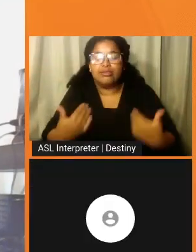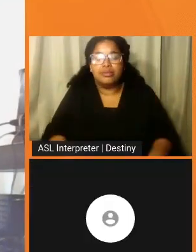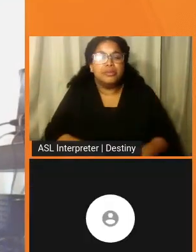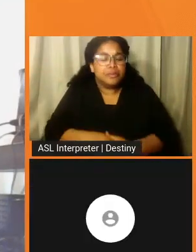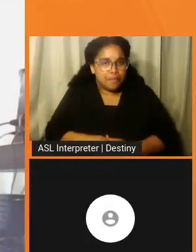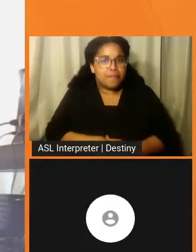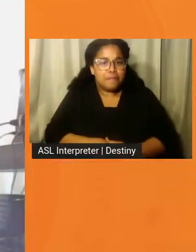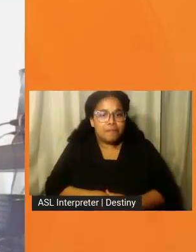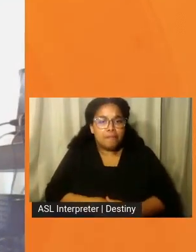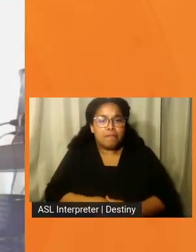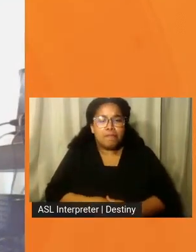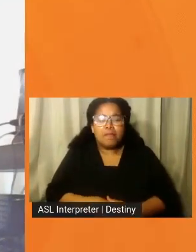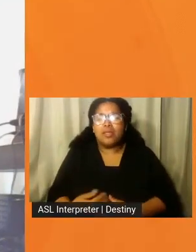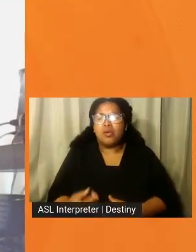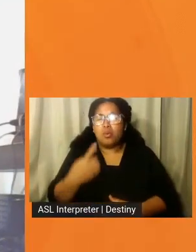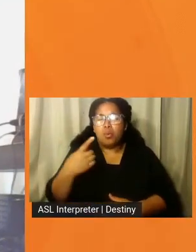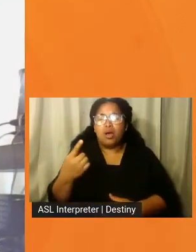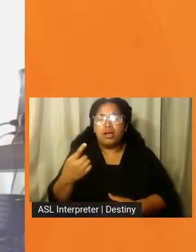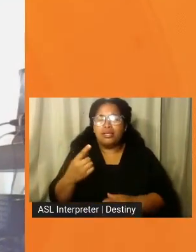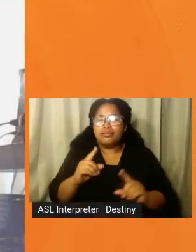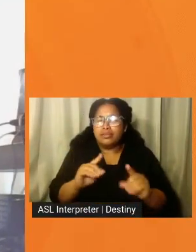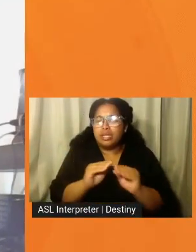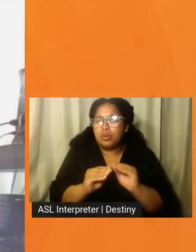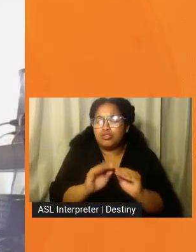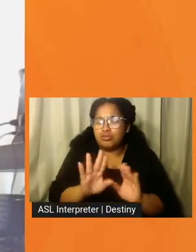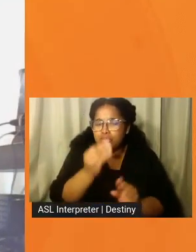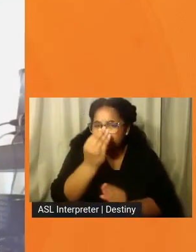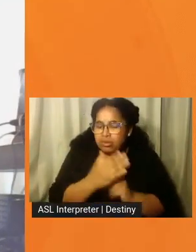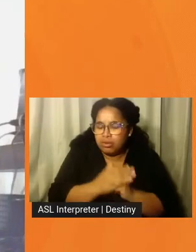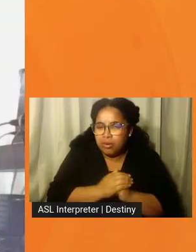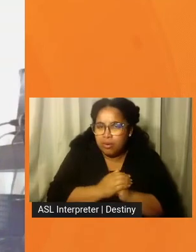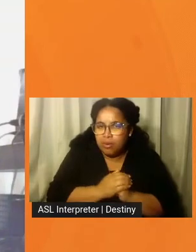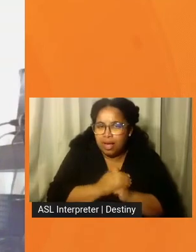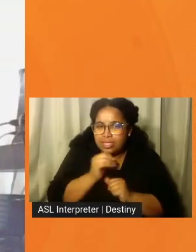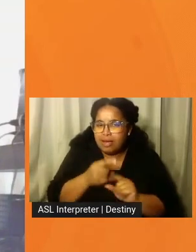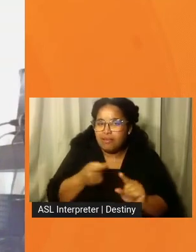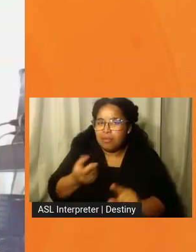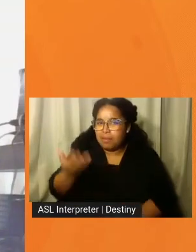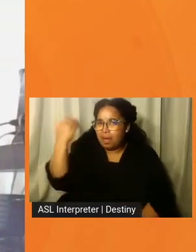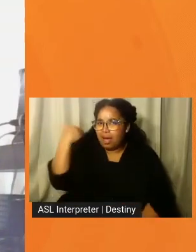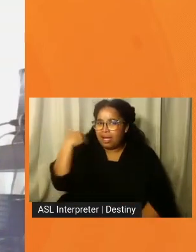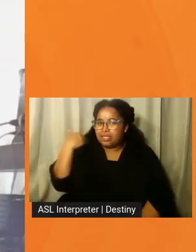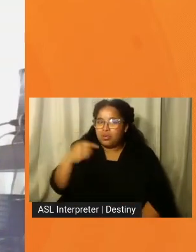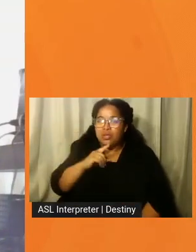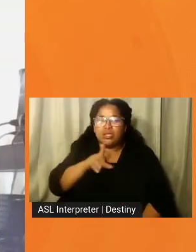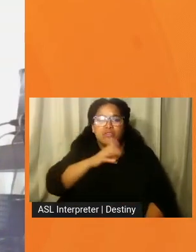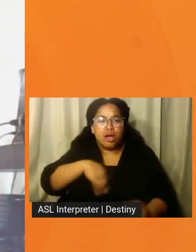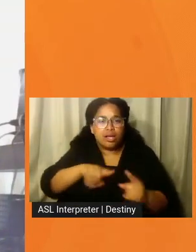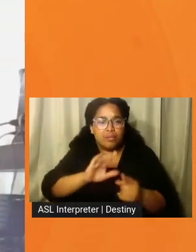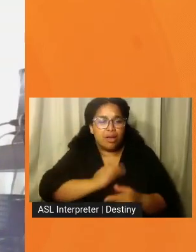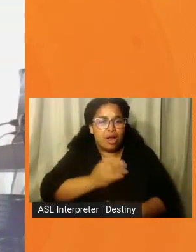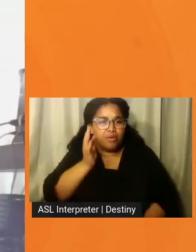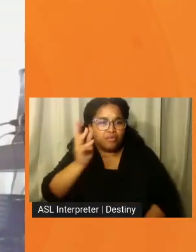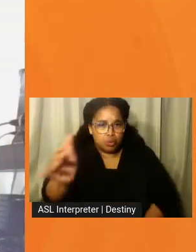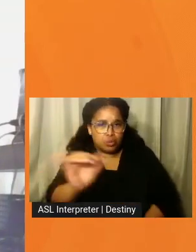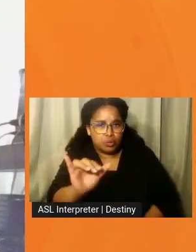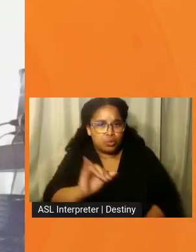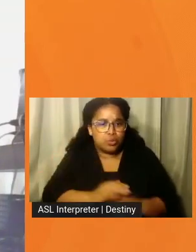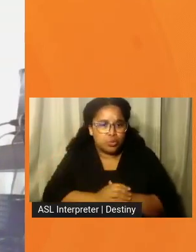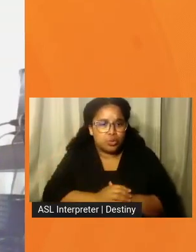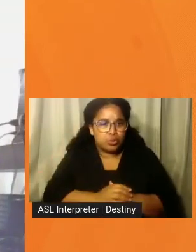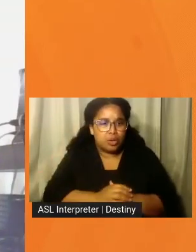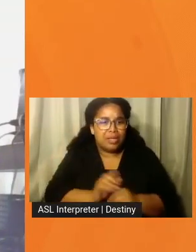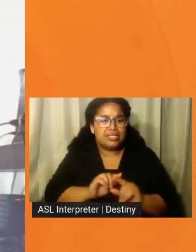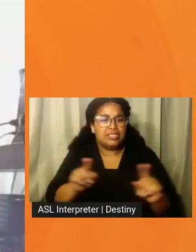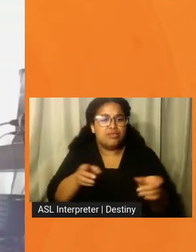And, you know, one slight correction. It actually isn't from the past. It's actually talking about our future as well in a different